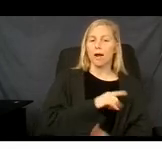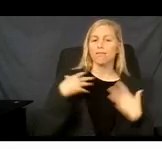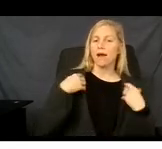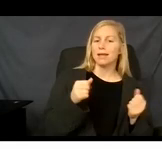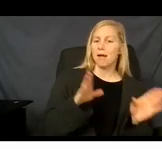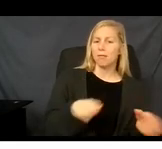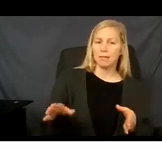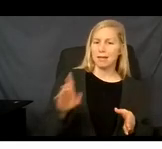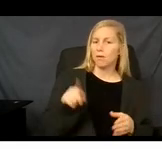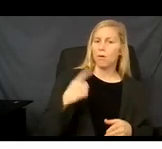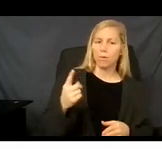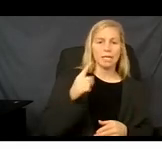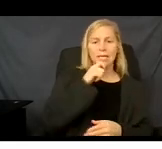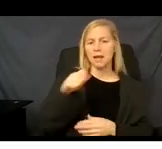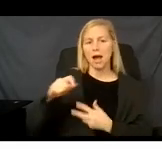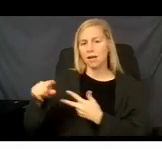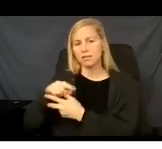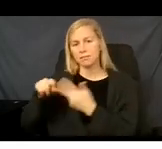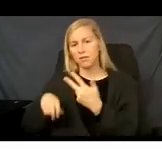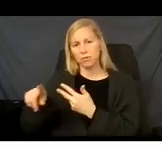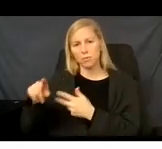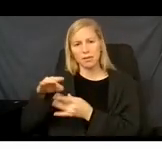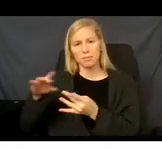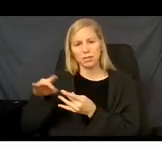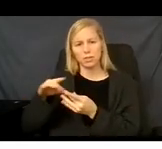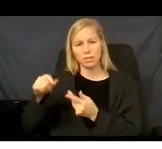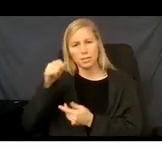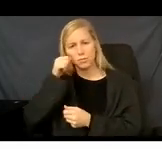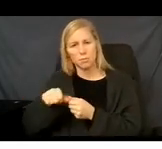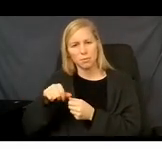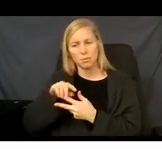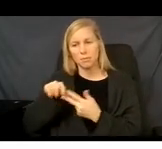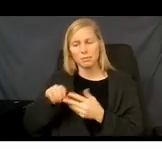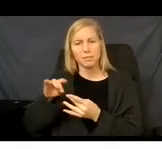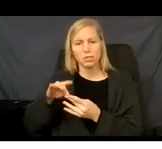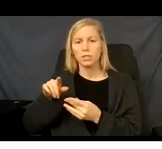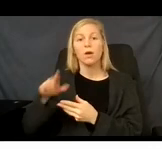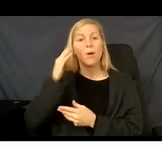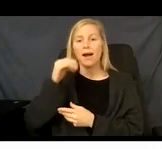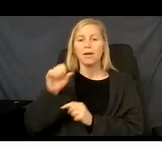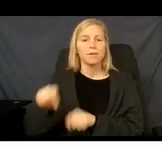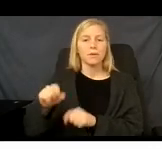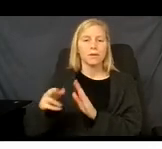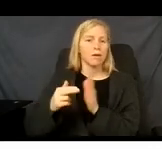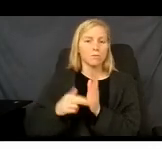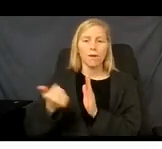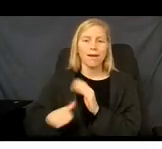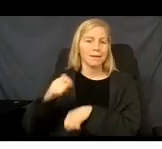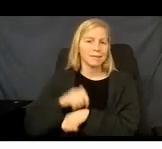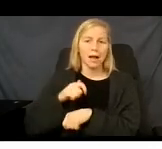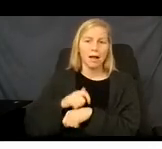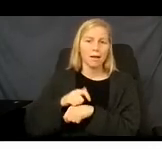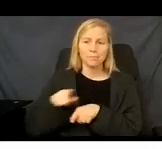Essential Plan. You can enroll in those programs at any time during the year. And that is information